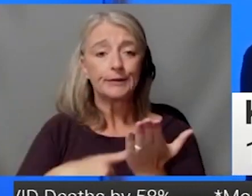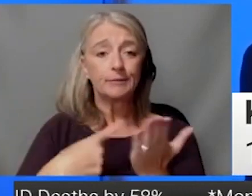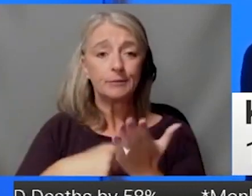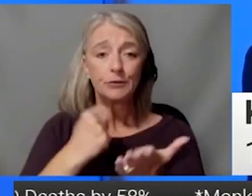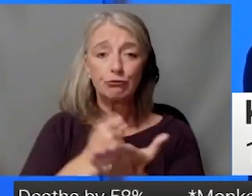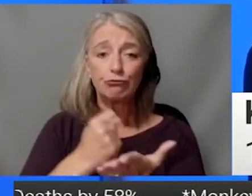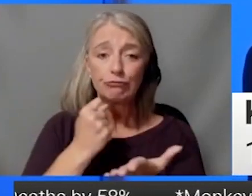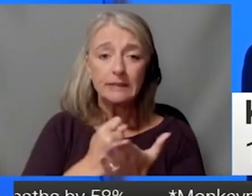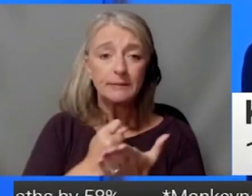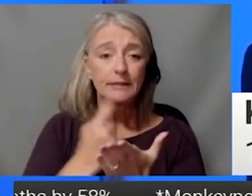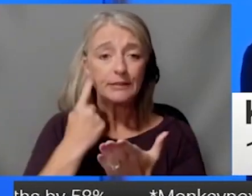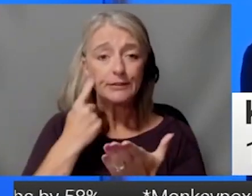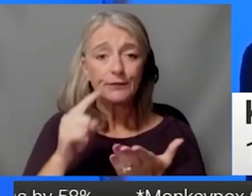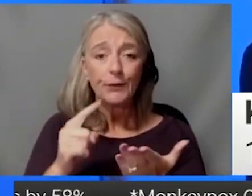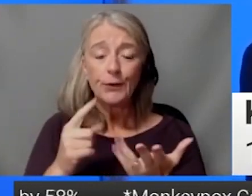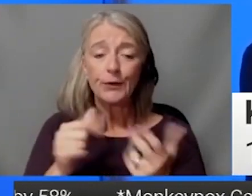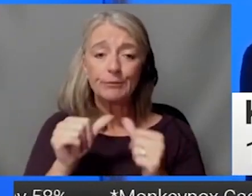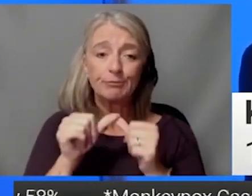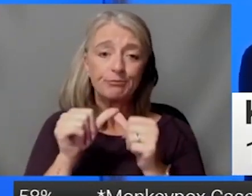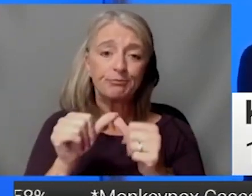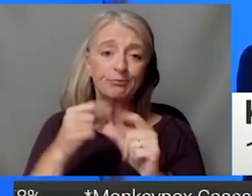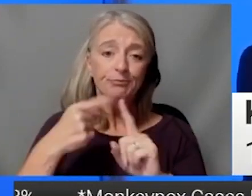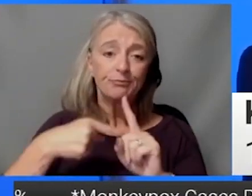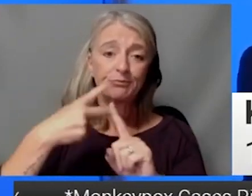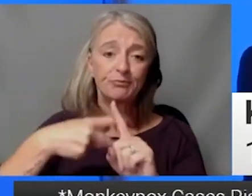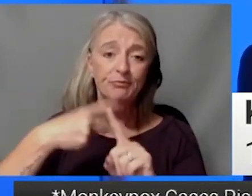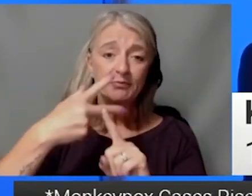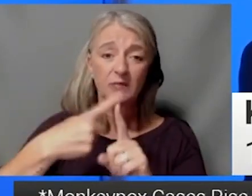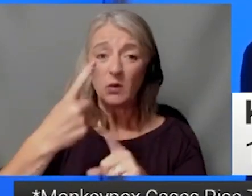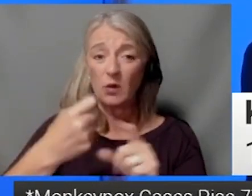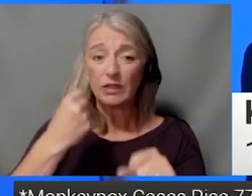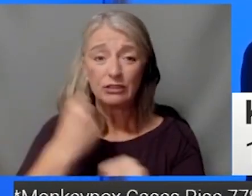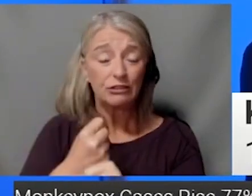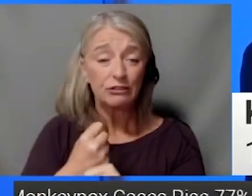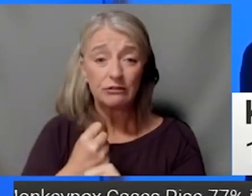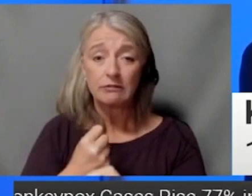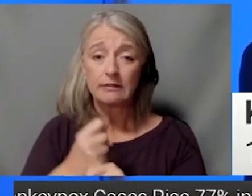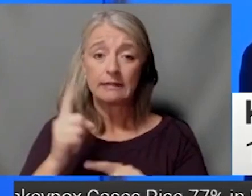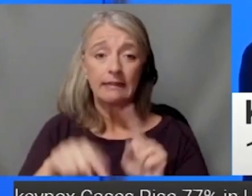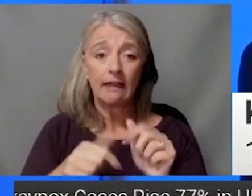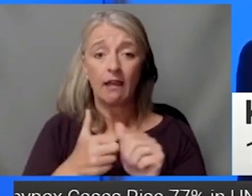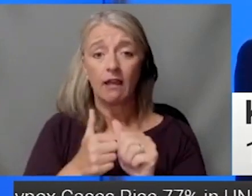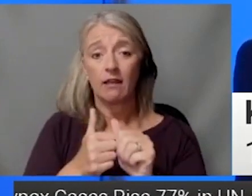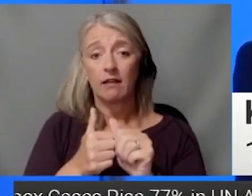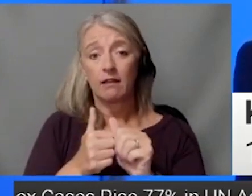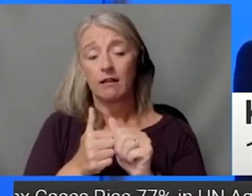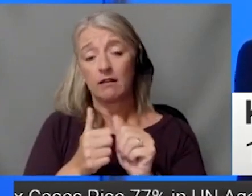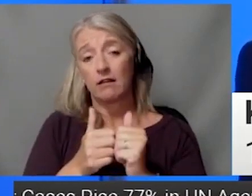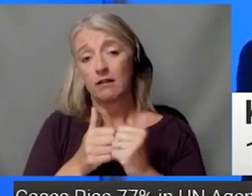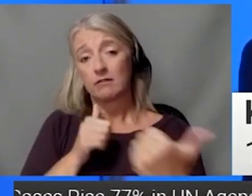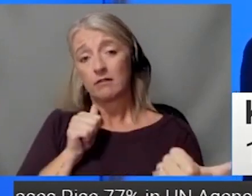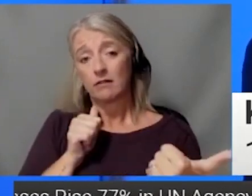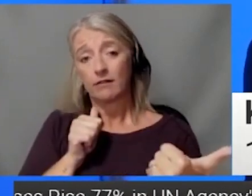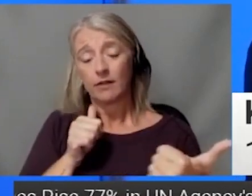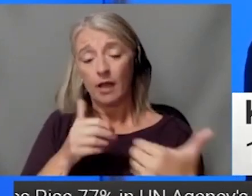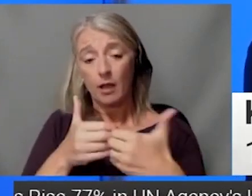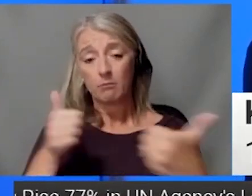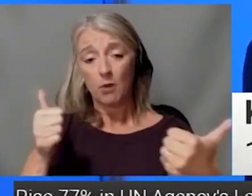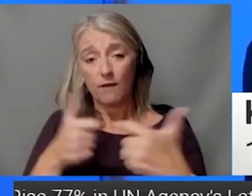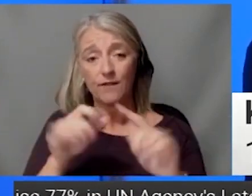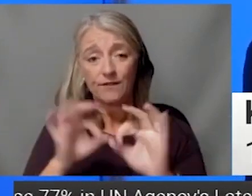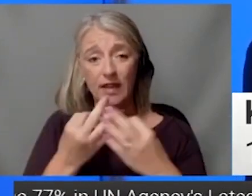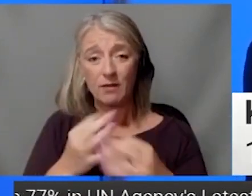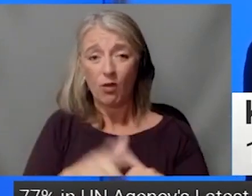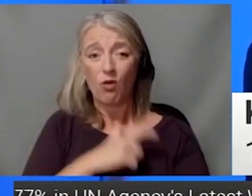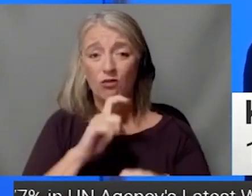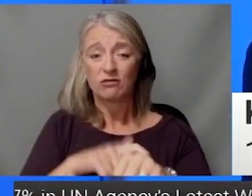for months and sometimes a year and you just can't be away from your family for that long period of time. So I think what it means to those in the region is